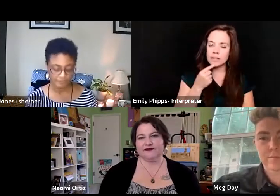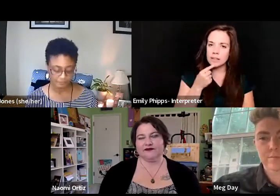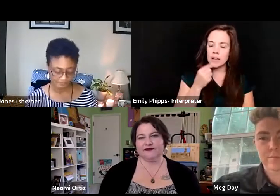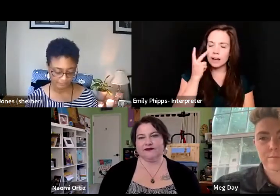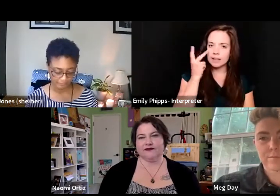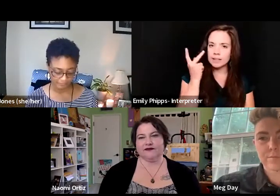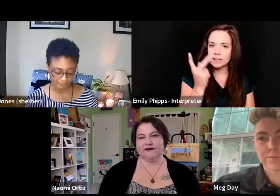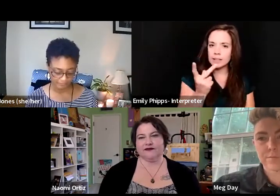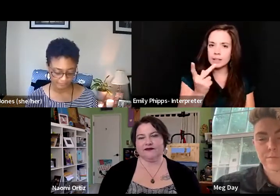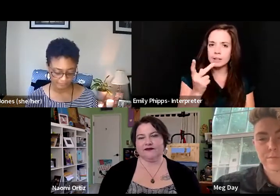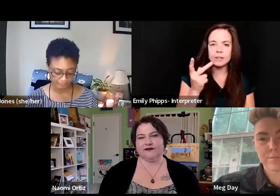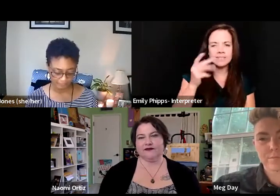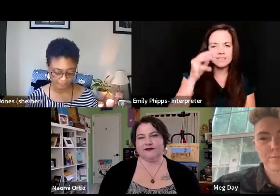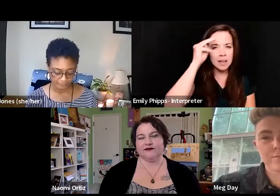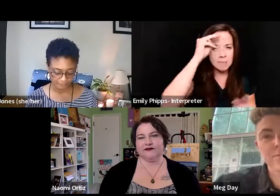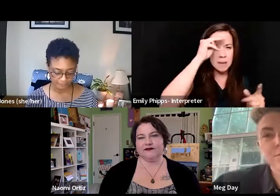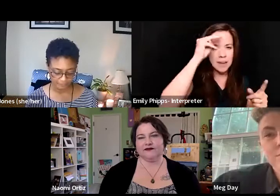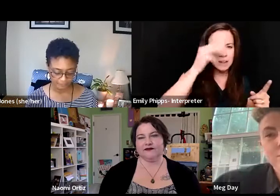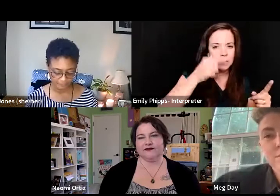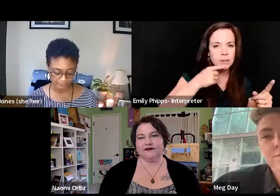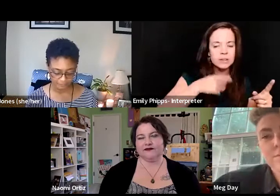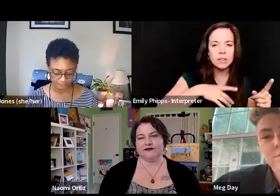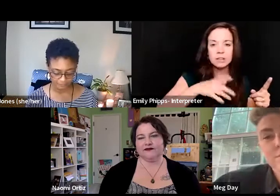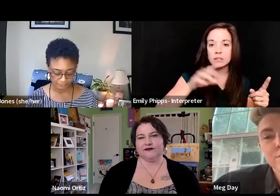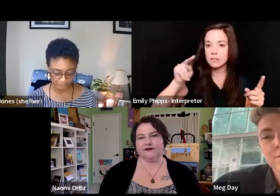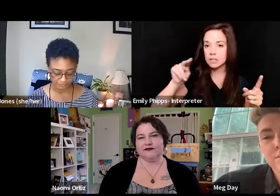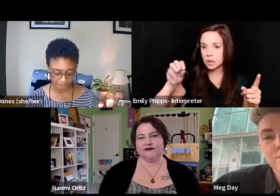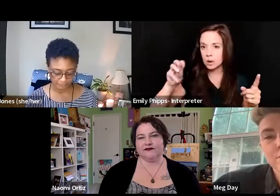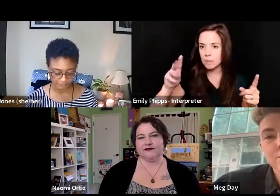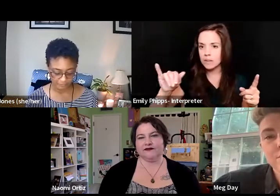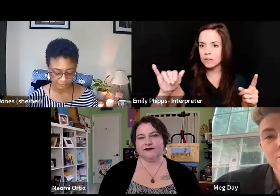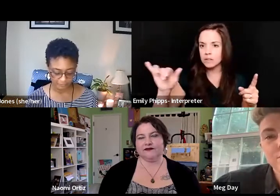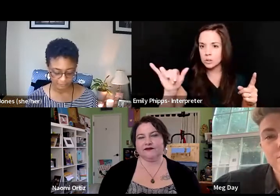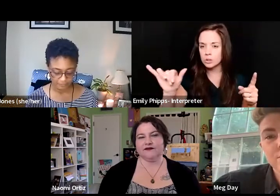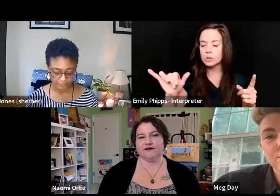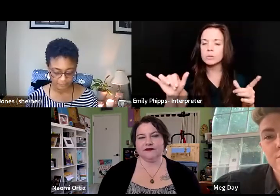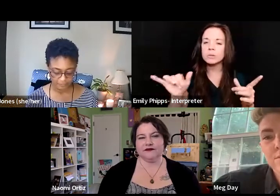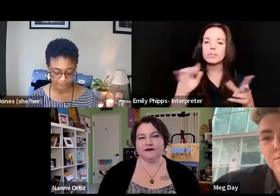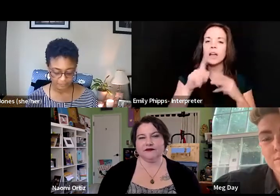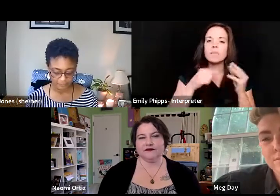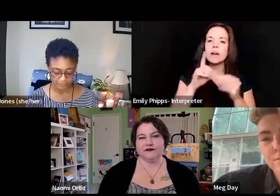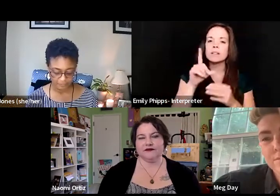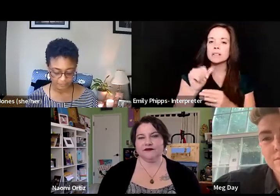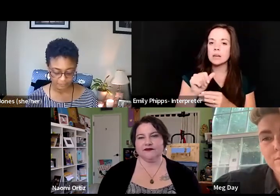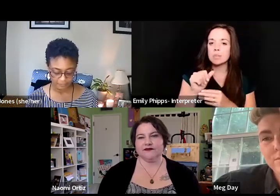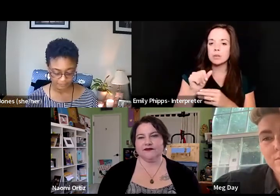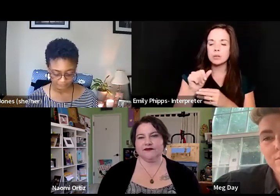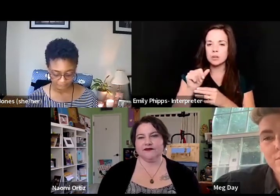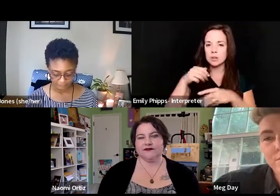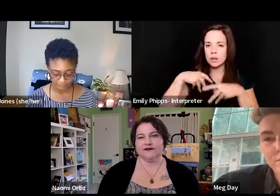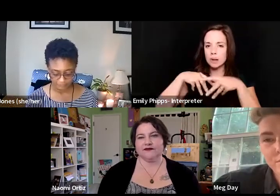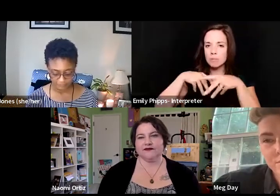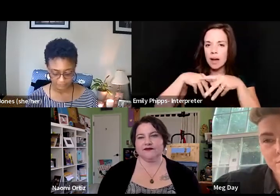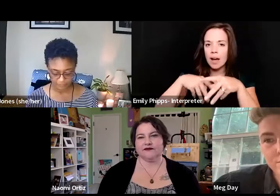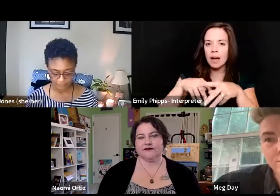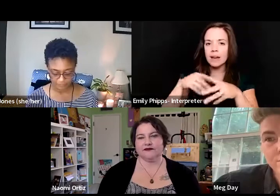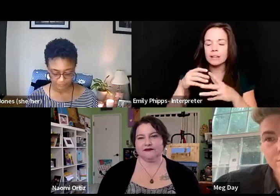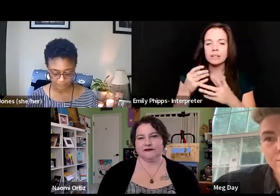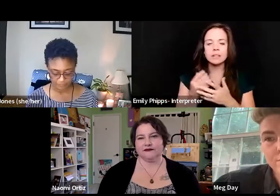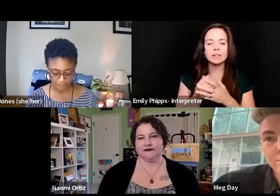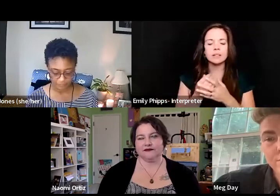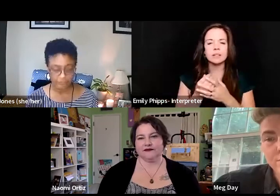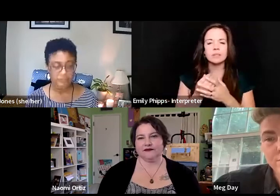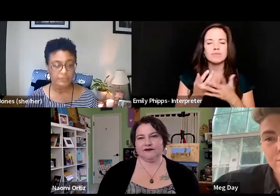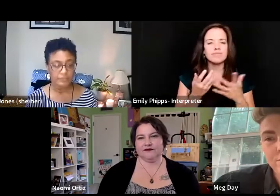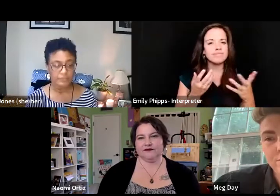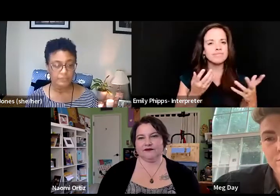I mean, kind of Meg, like what you were saying and know me too about like the disabled pride parade and like the Fayetteville group where it's people who don't